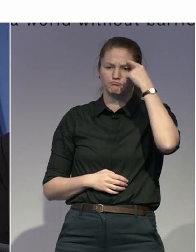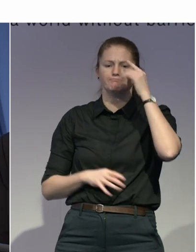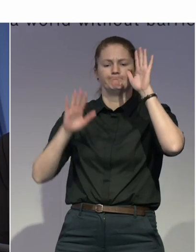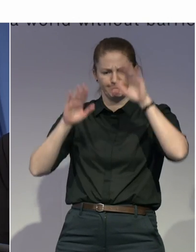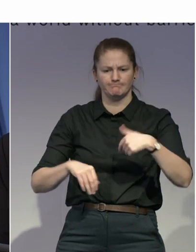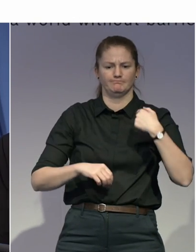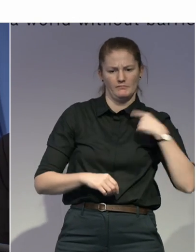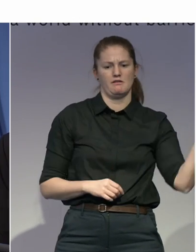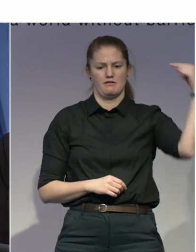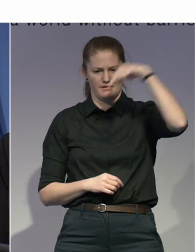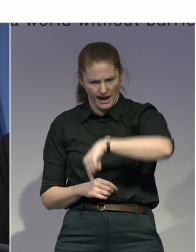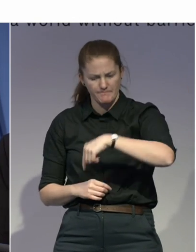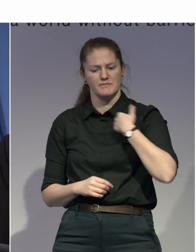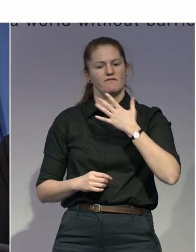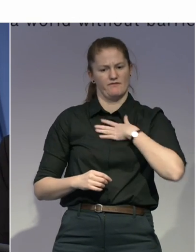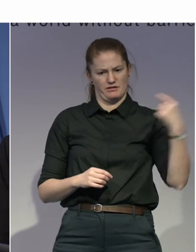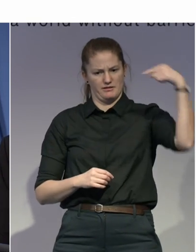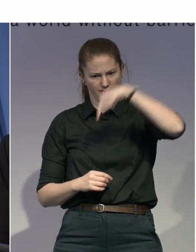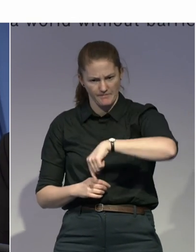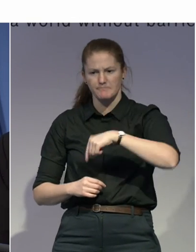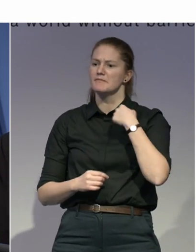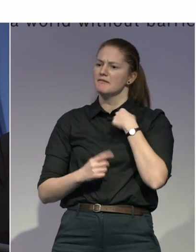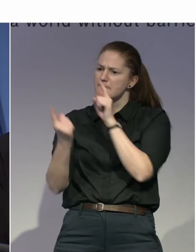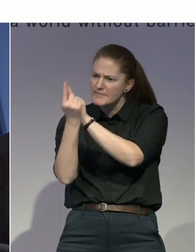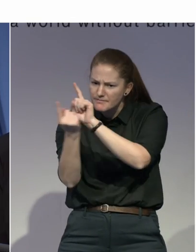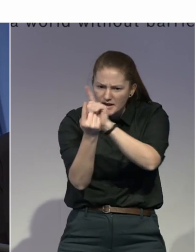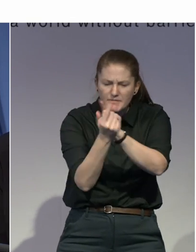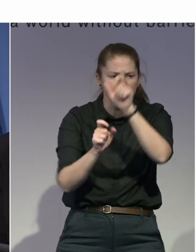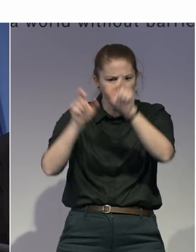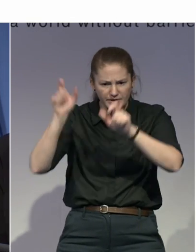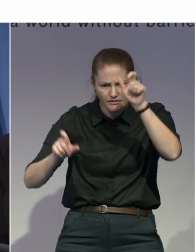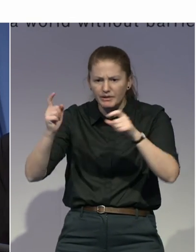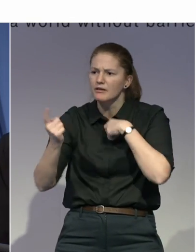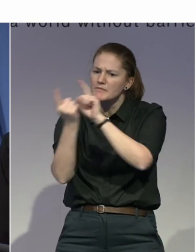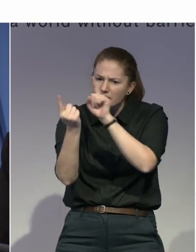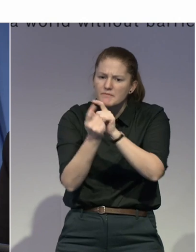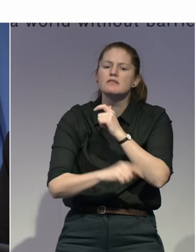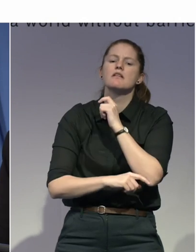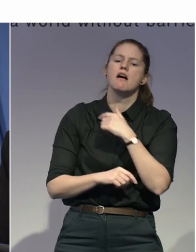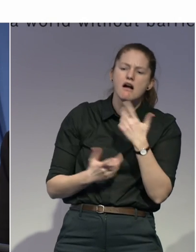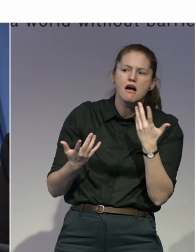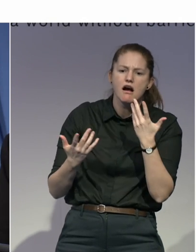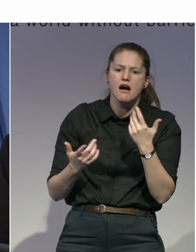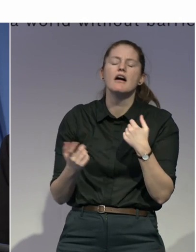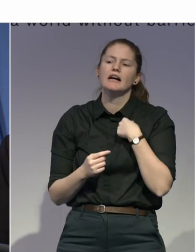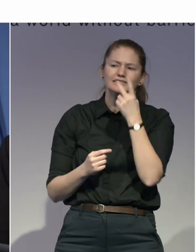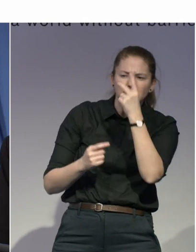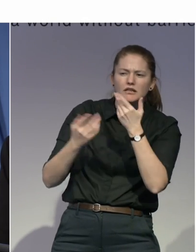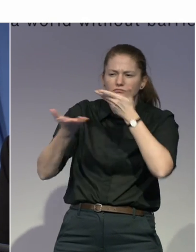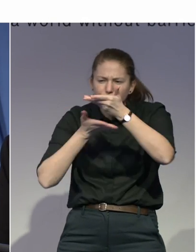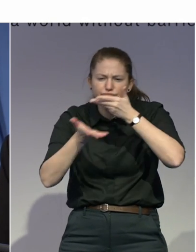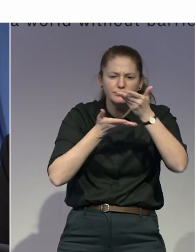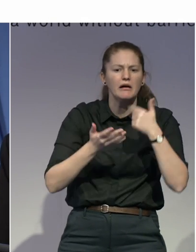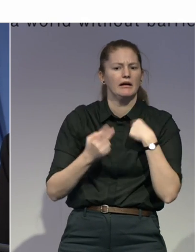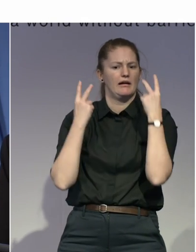stakeholders interested to what matters more to us, so the lives of children with cerebral palsy and their